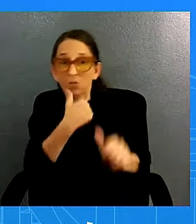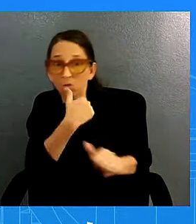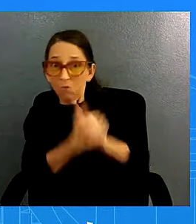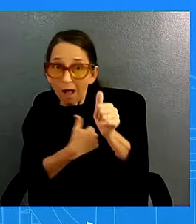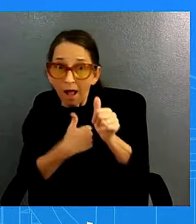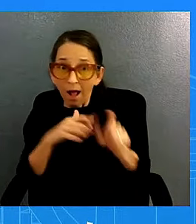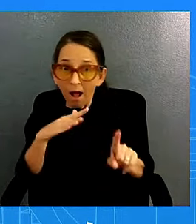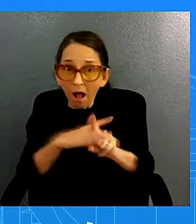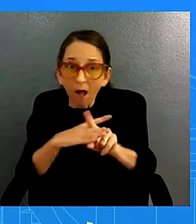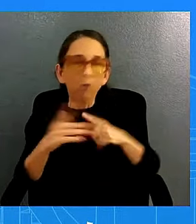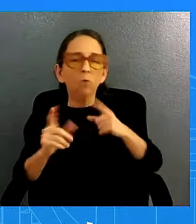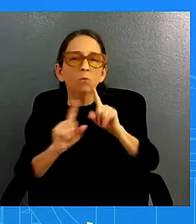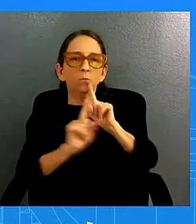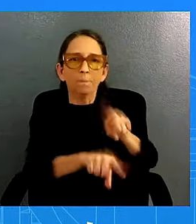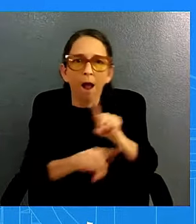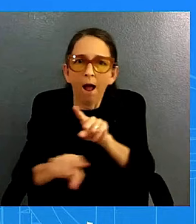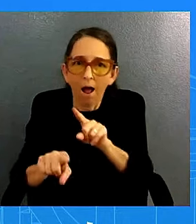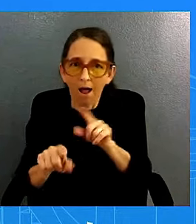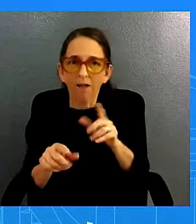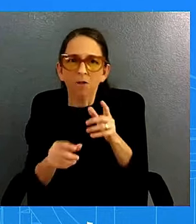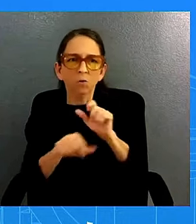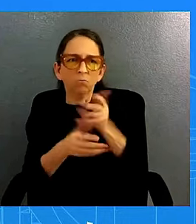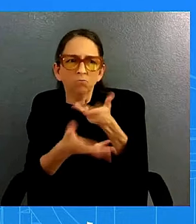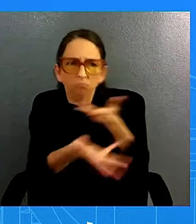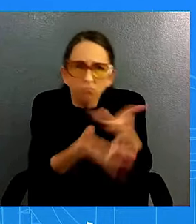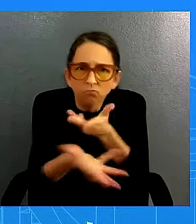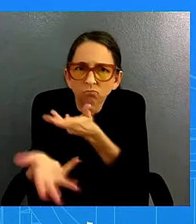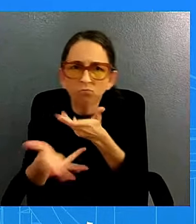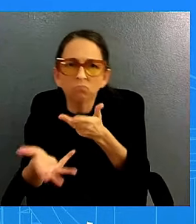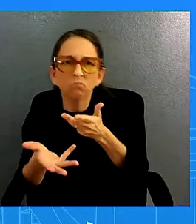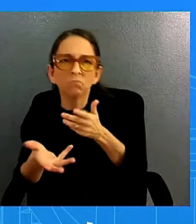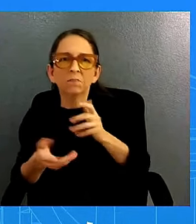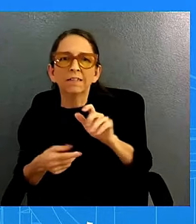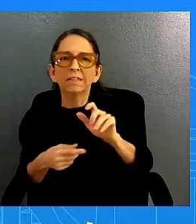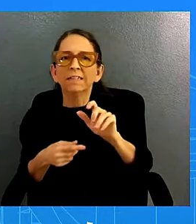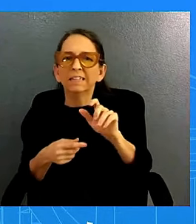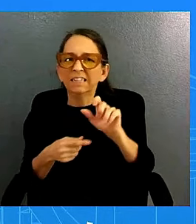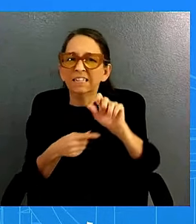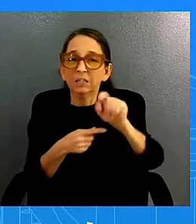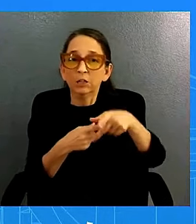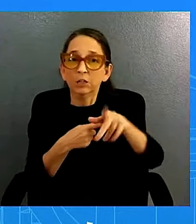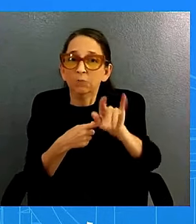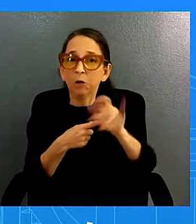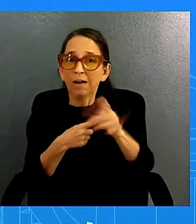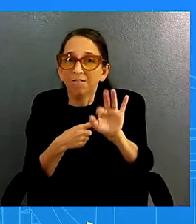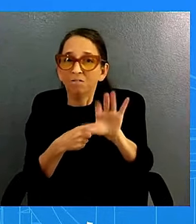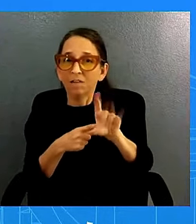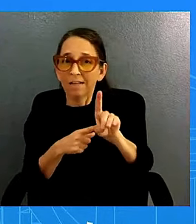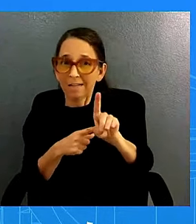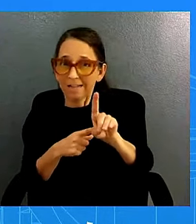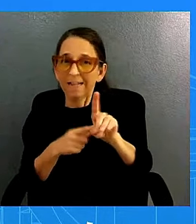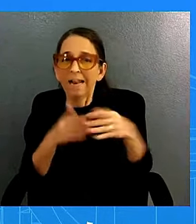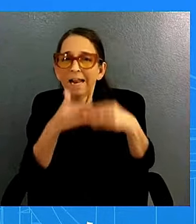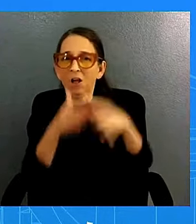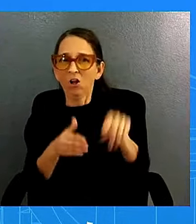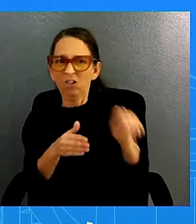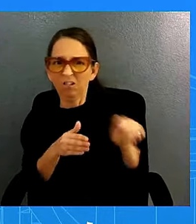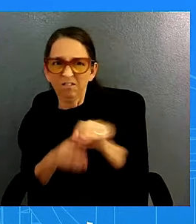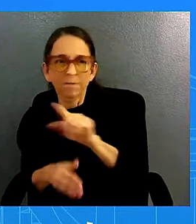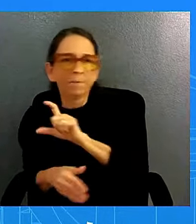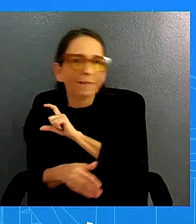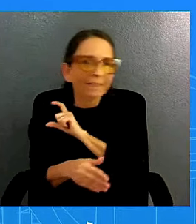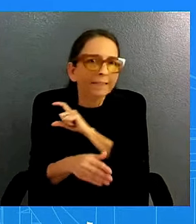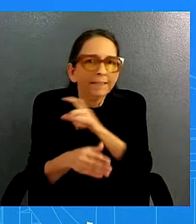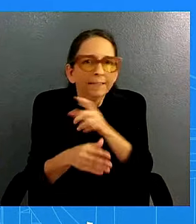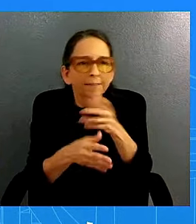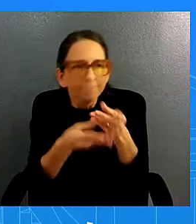support the needs of the community but again these are hateful spheres they're conspiracy theories as you know but i want to make very very clear